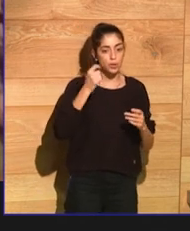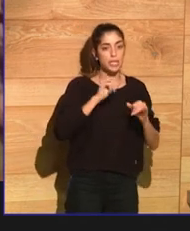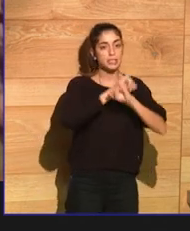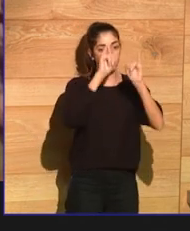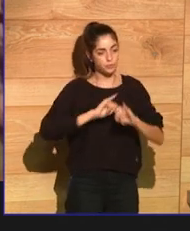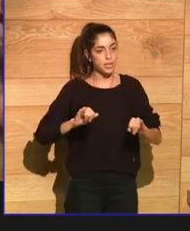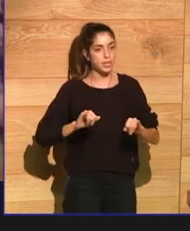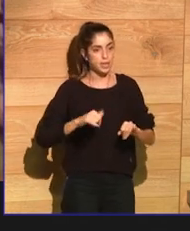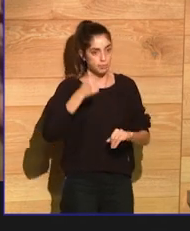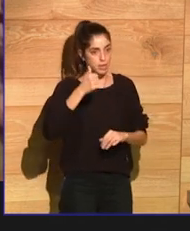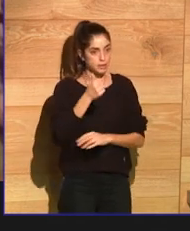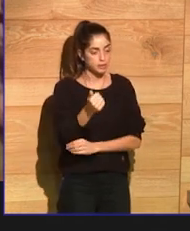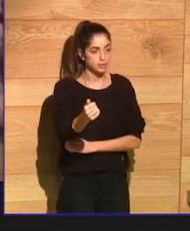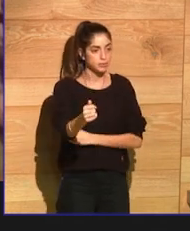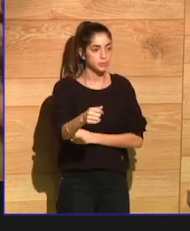I hate living in the world.